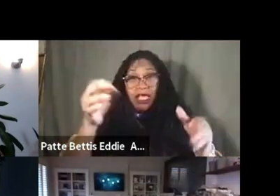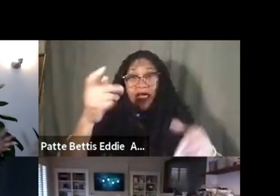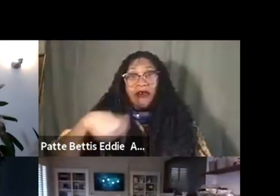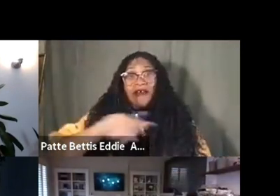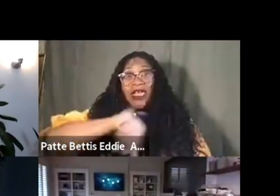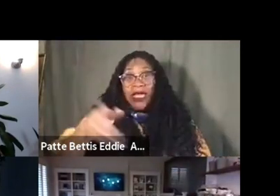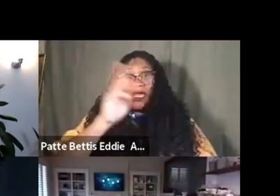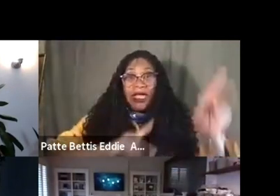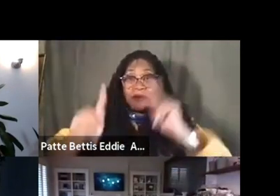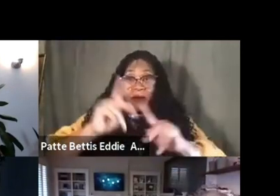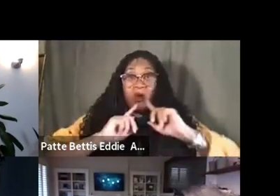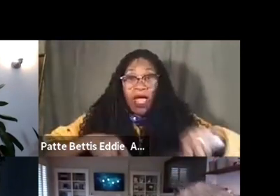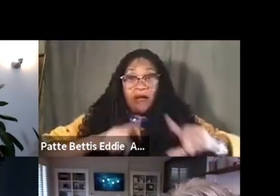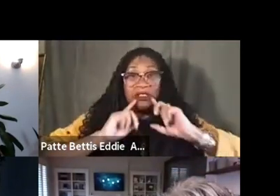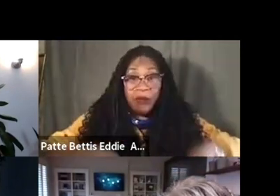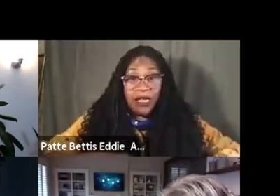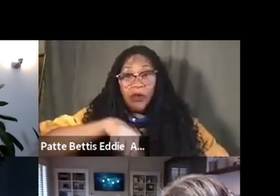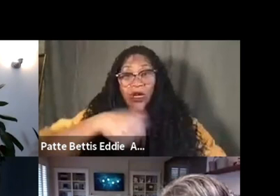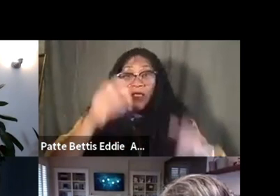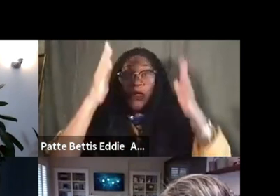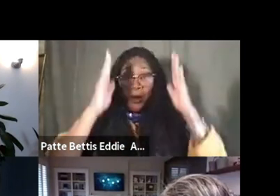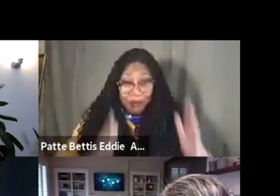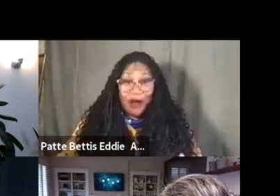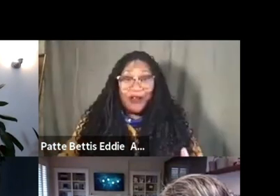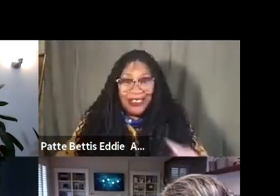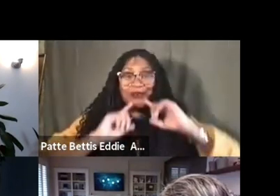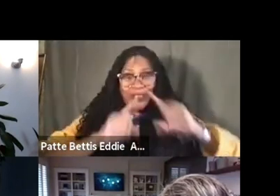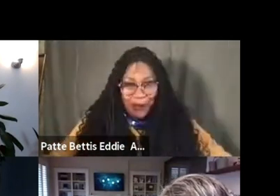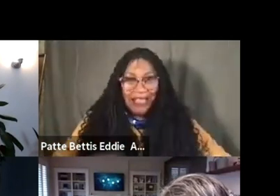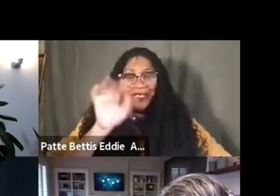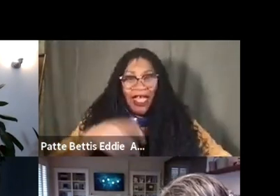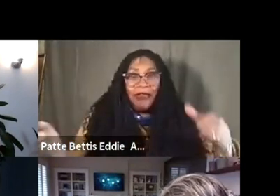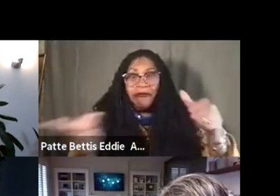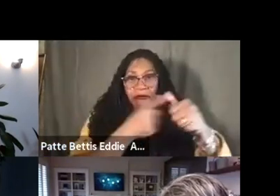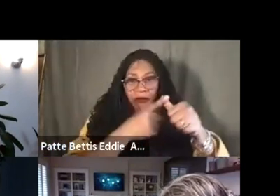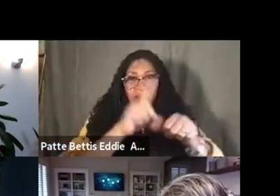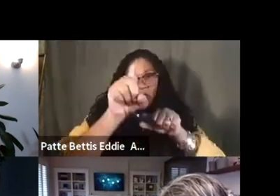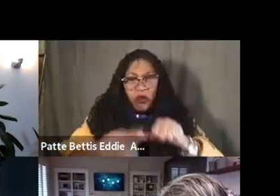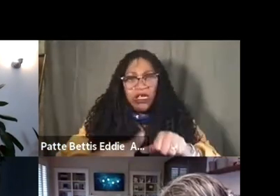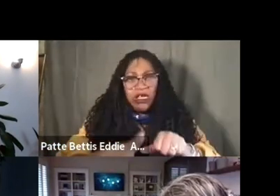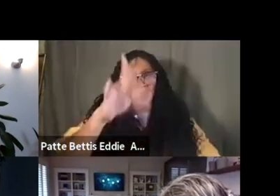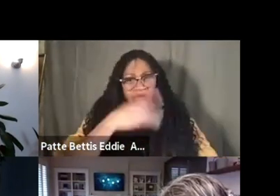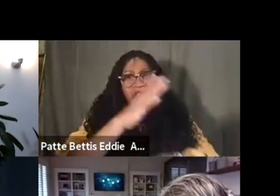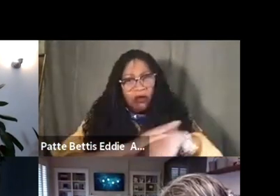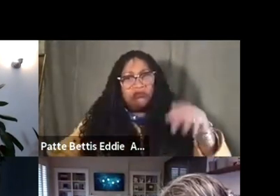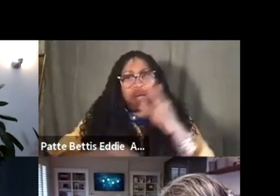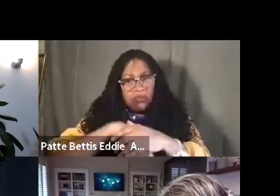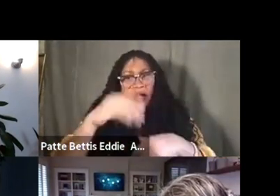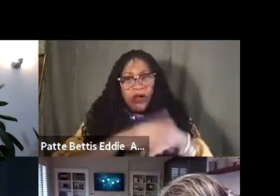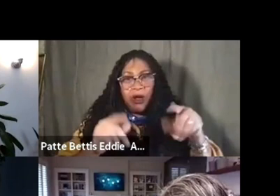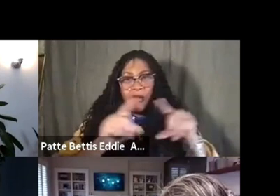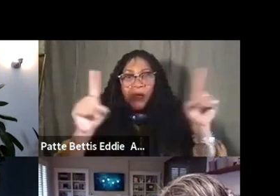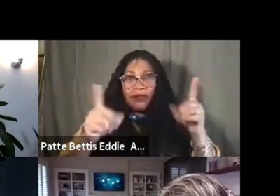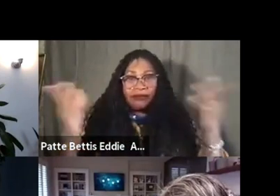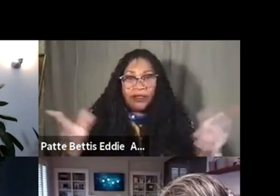you have responses to someone else's, um, response to that first question, please feel free, but I will first, um, turn it over to